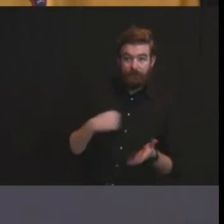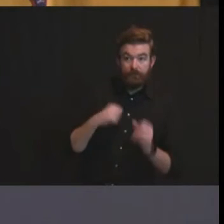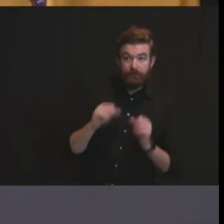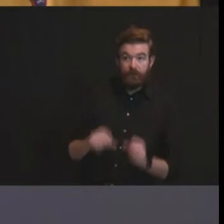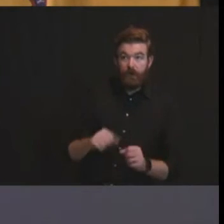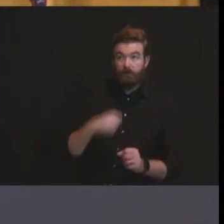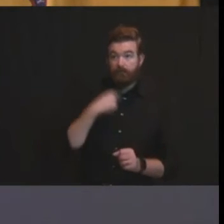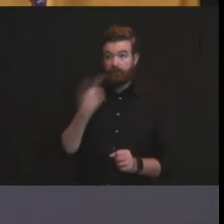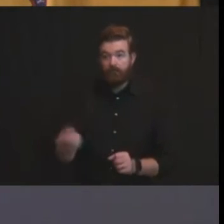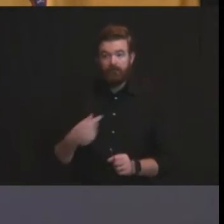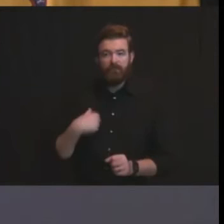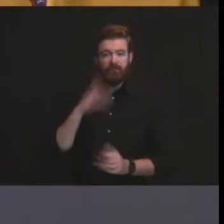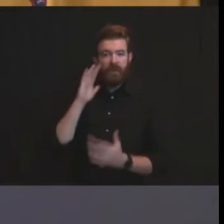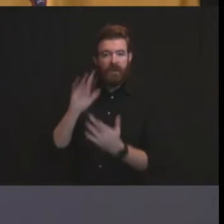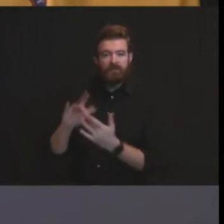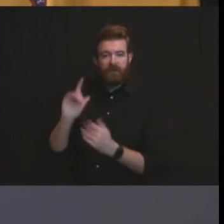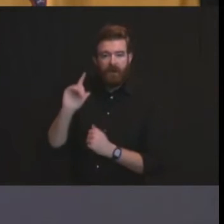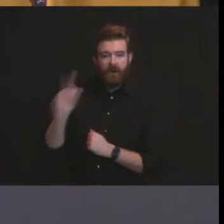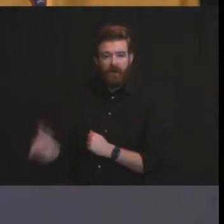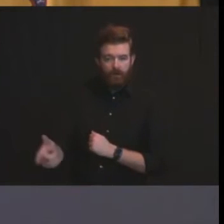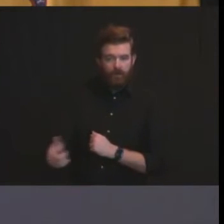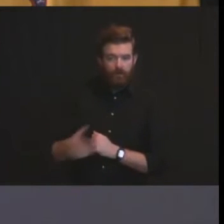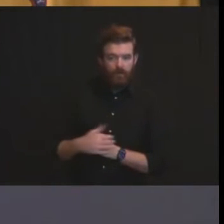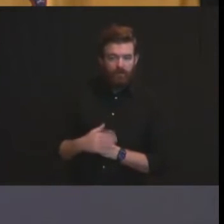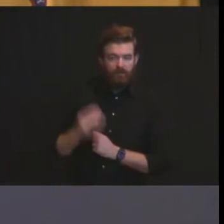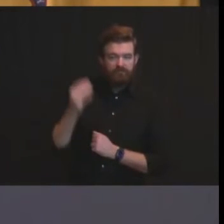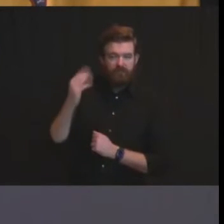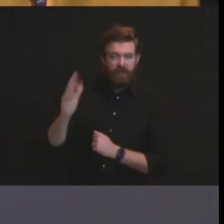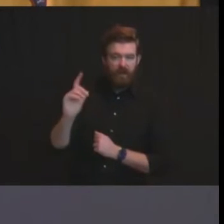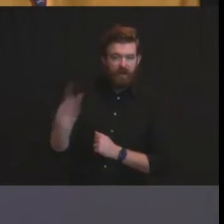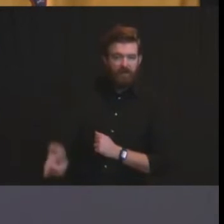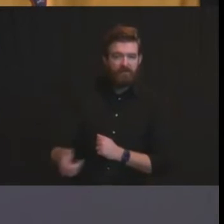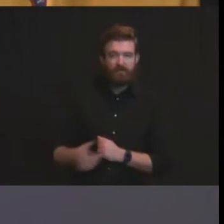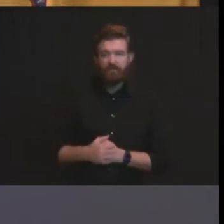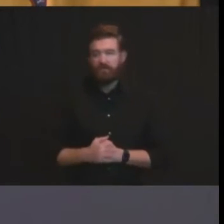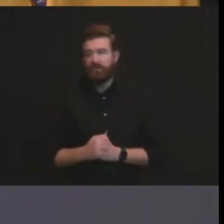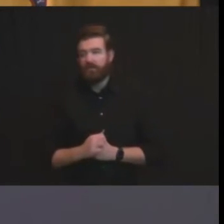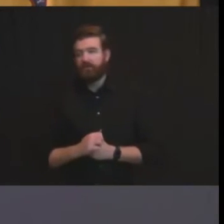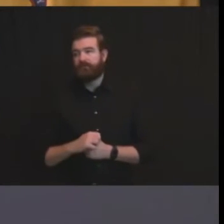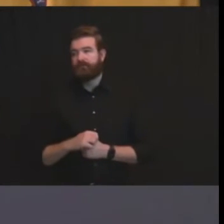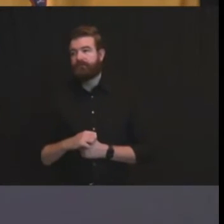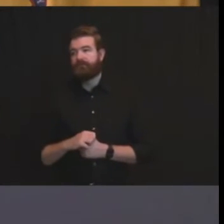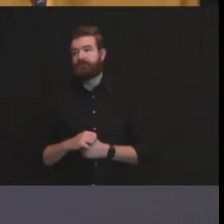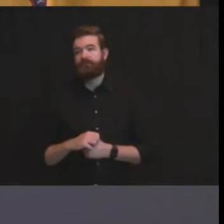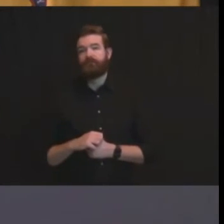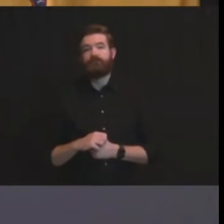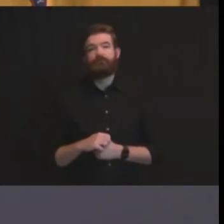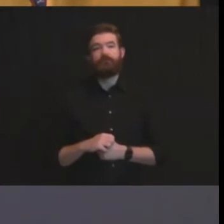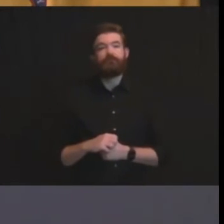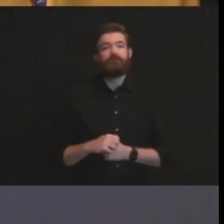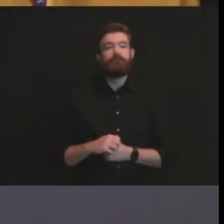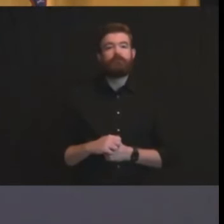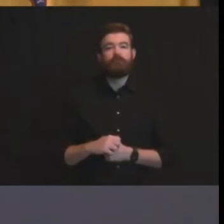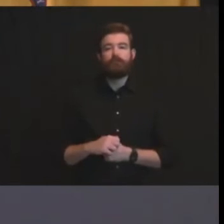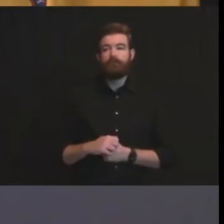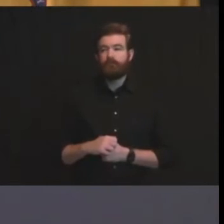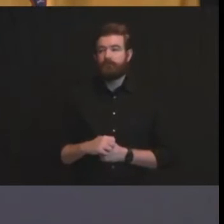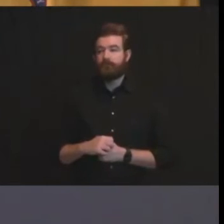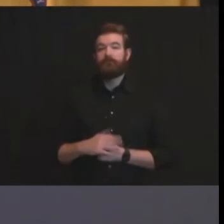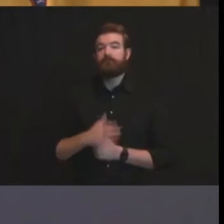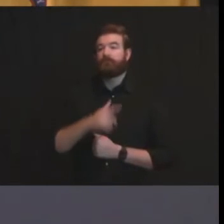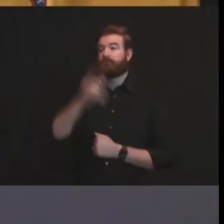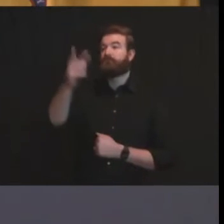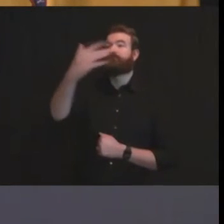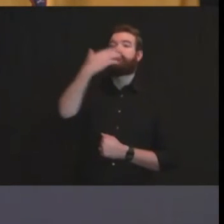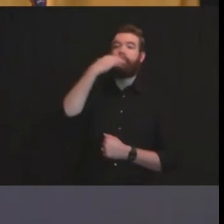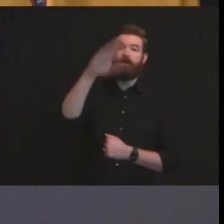circle back this afternoon it's a good question on the last one we'll come back to you sir good afternoon um